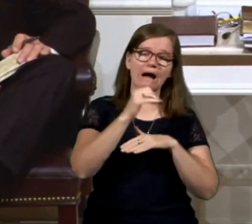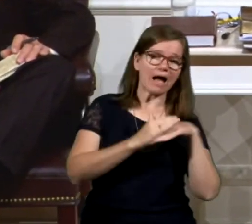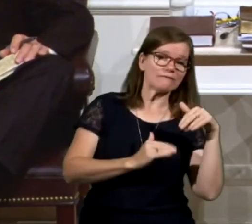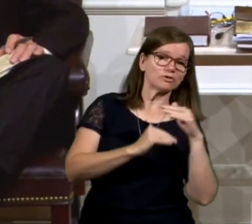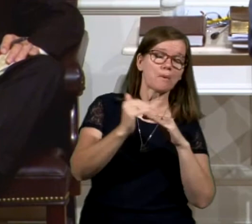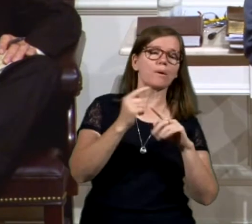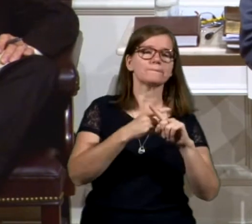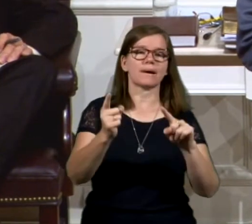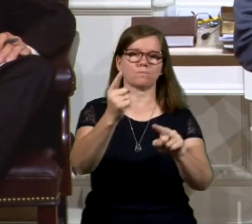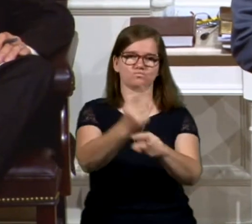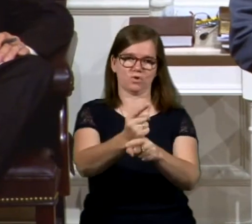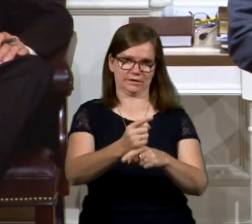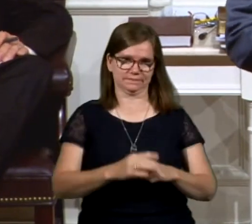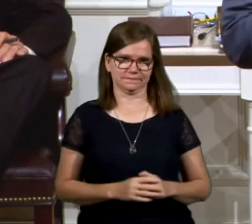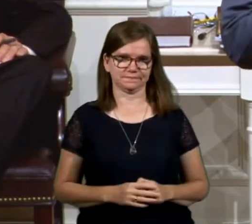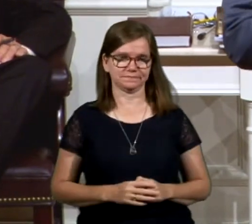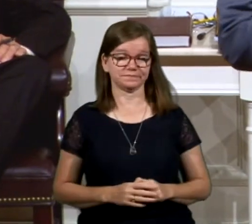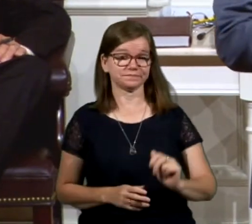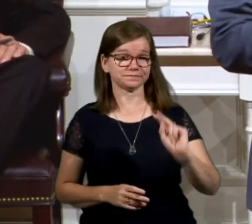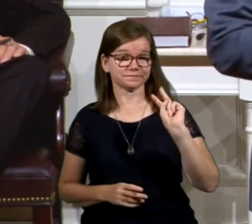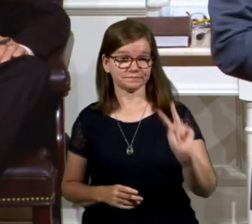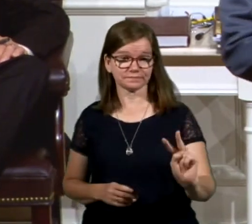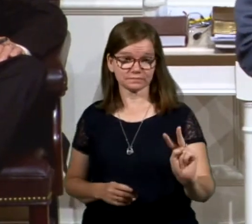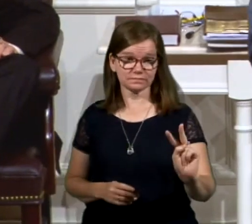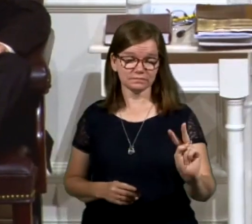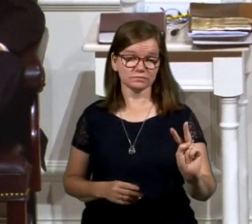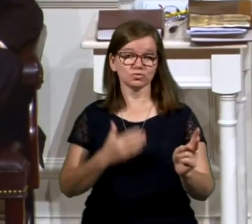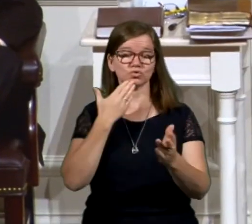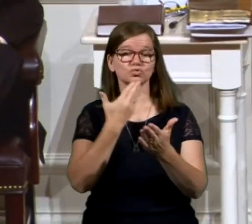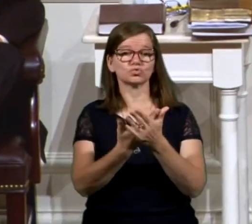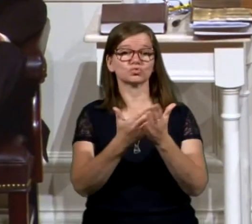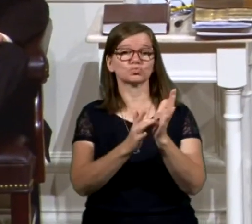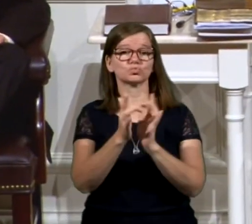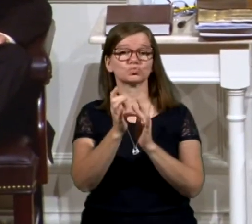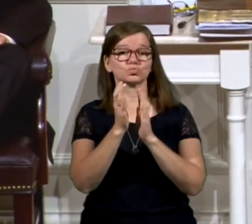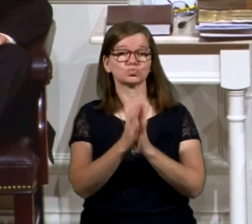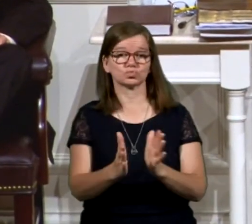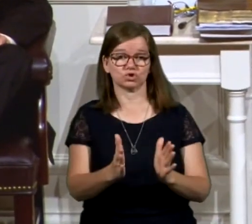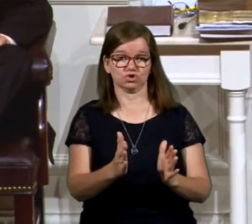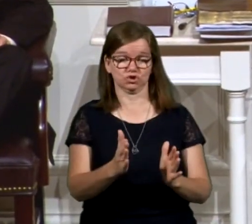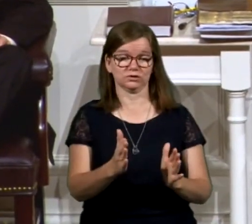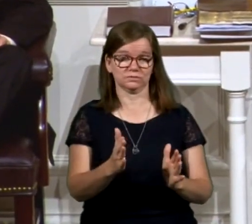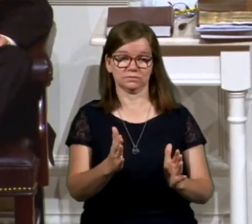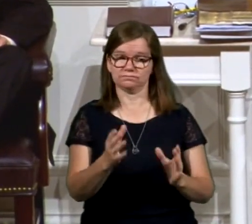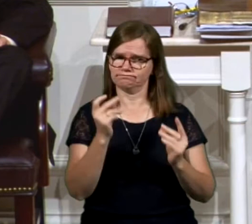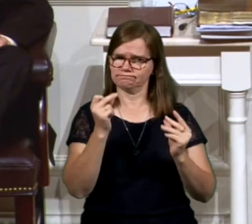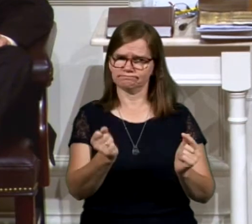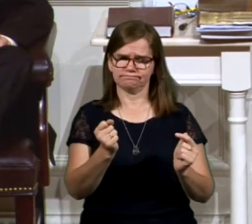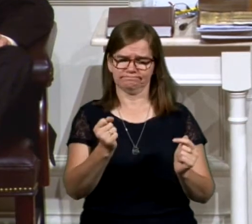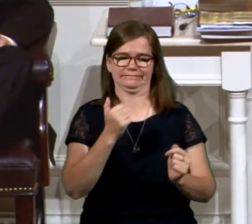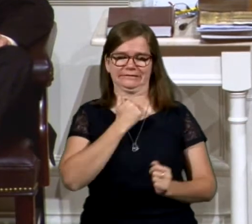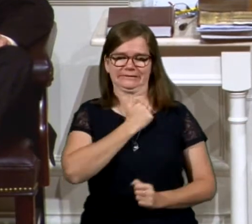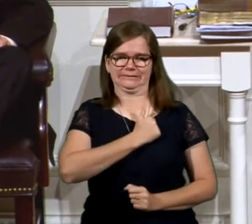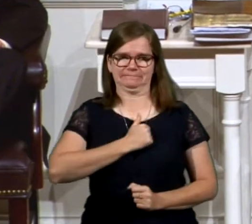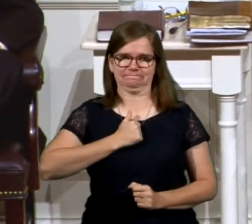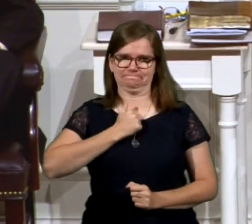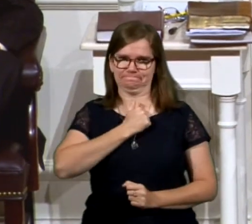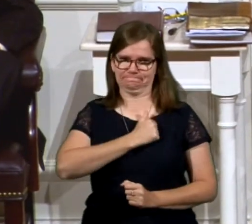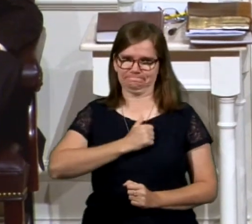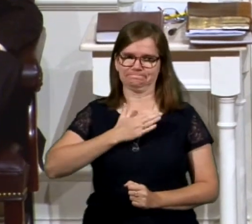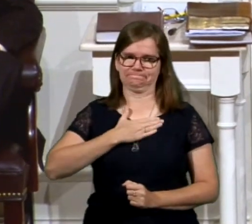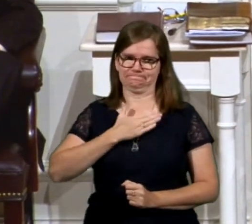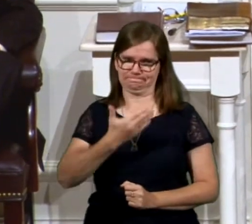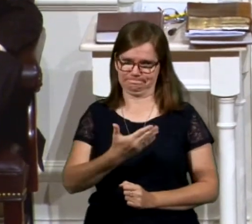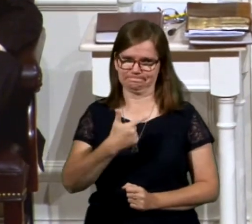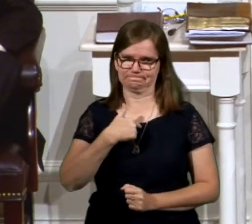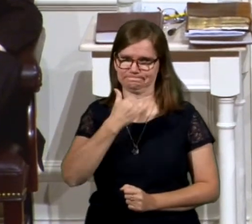but what is the right thing to do? Number two, good Christians are quick to confess and repent of things they do